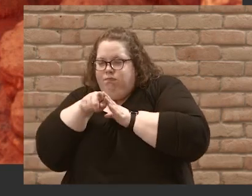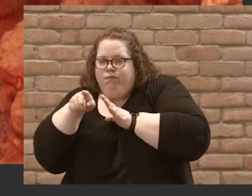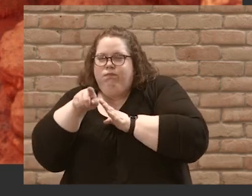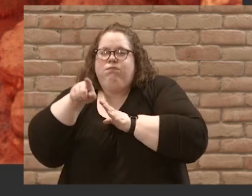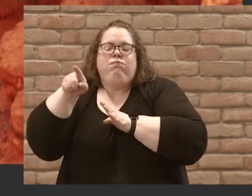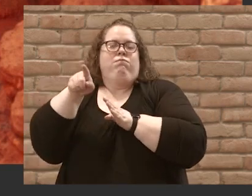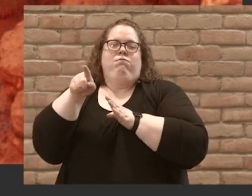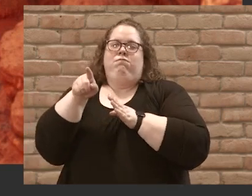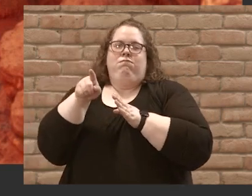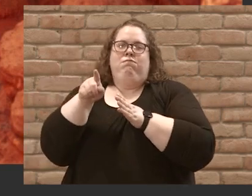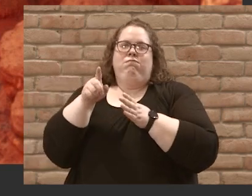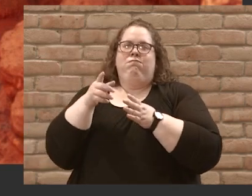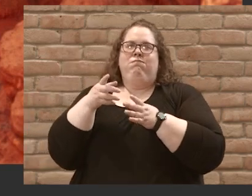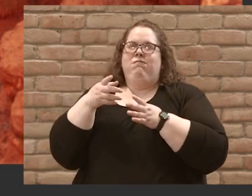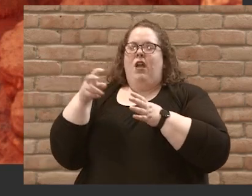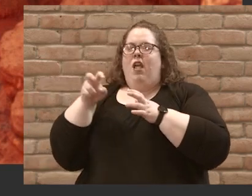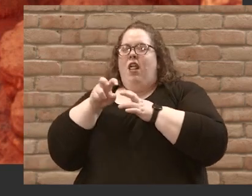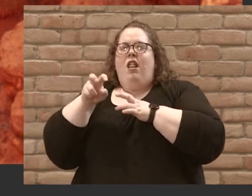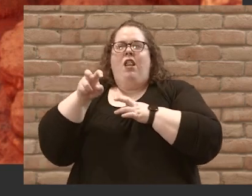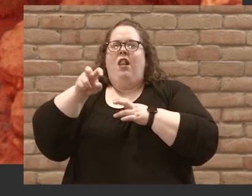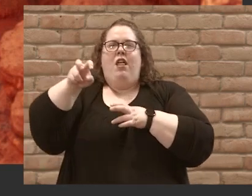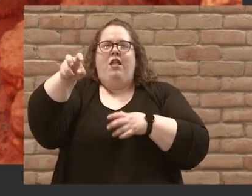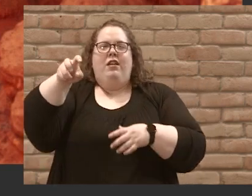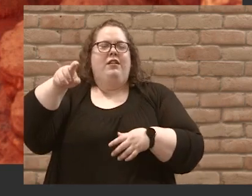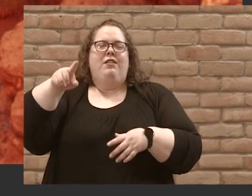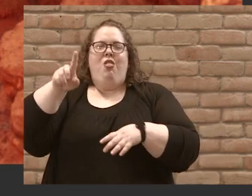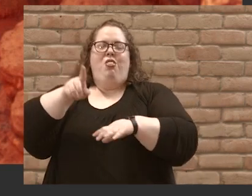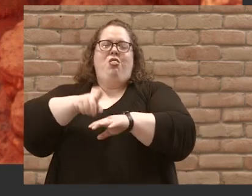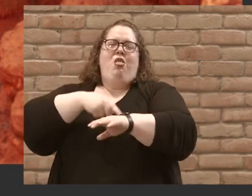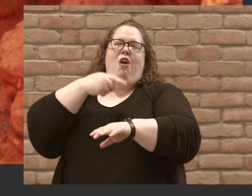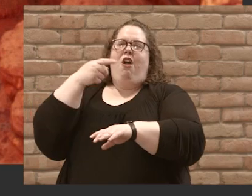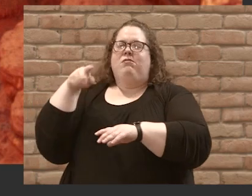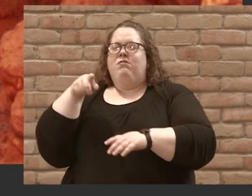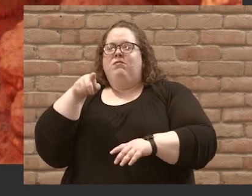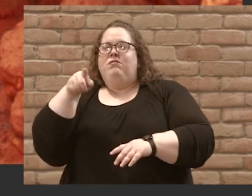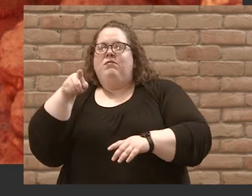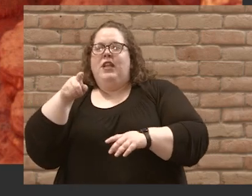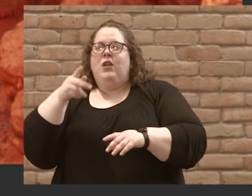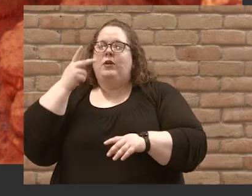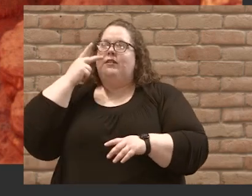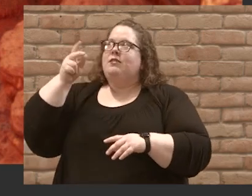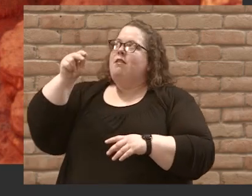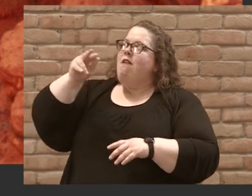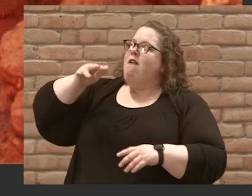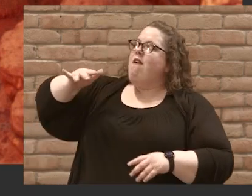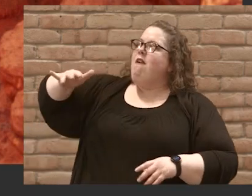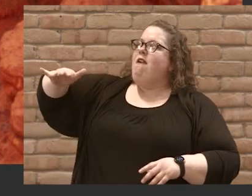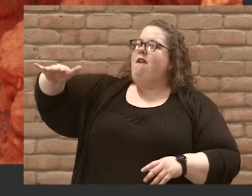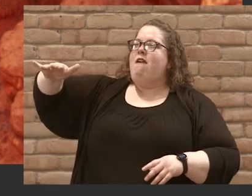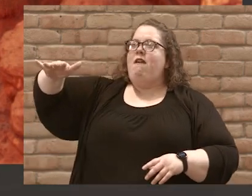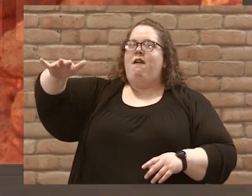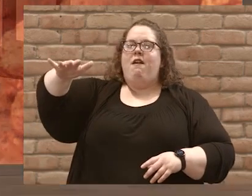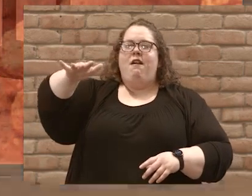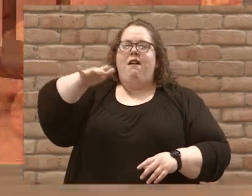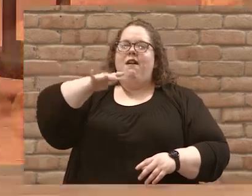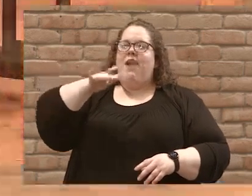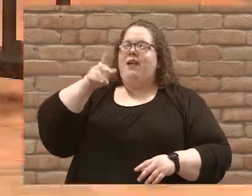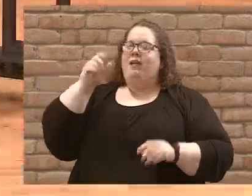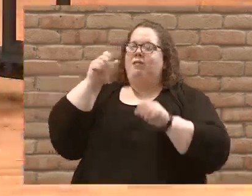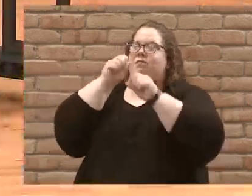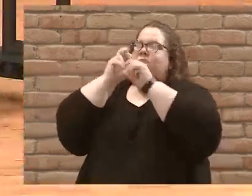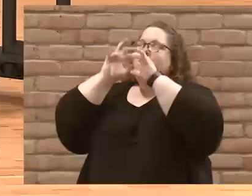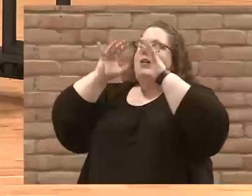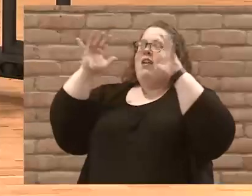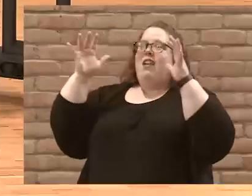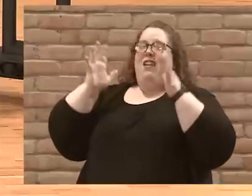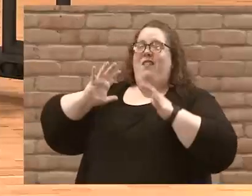of way, we went a whole long way to get to this space where it opened up into this incredible picture of this once